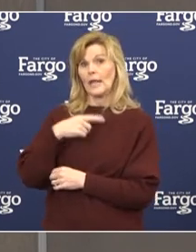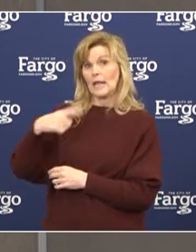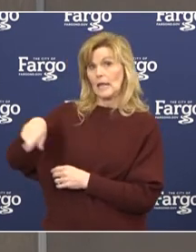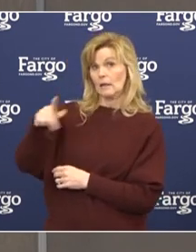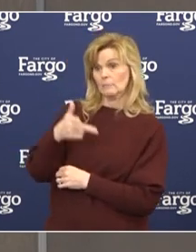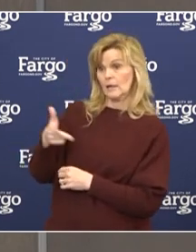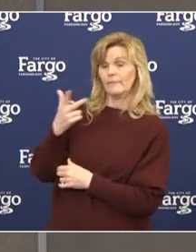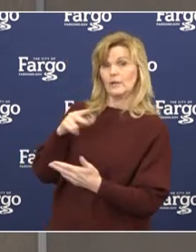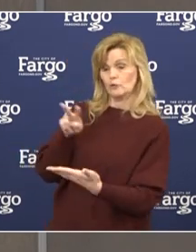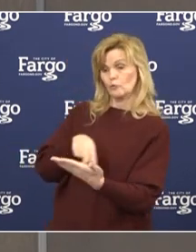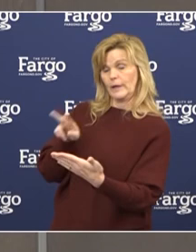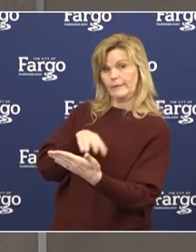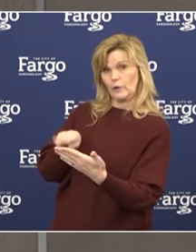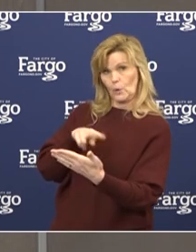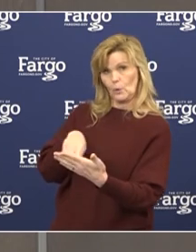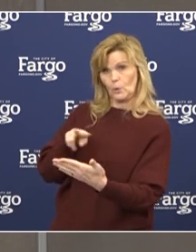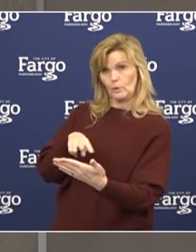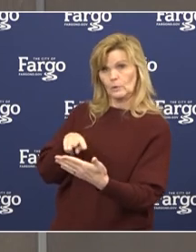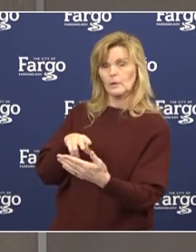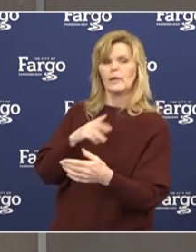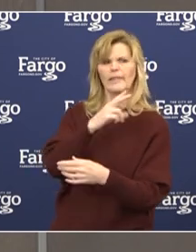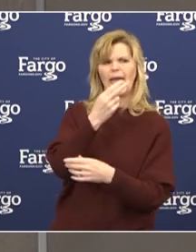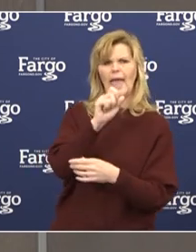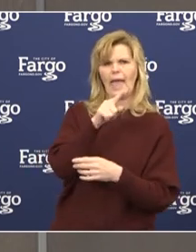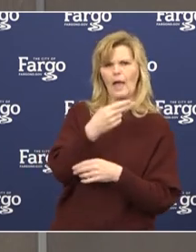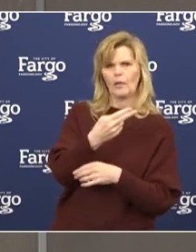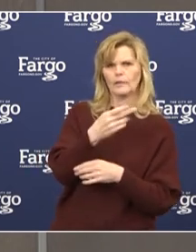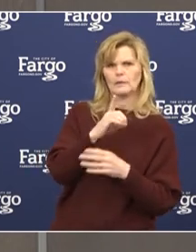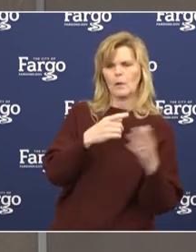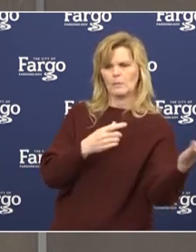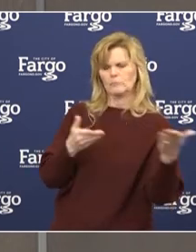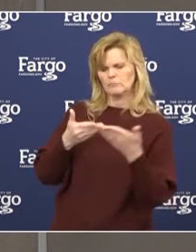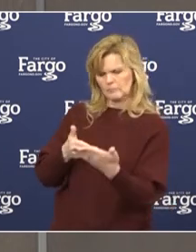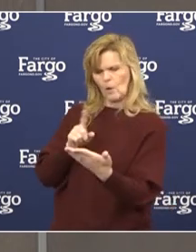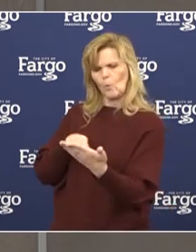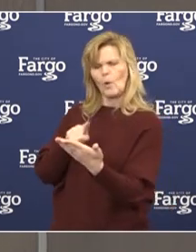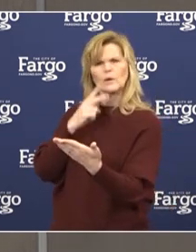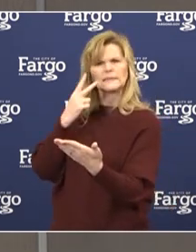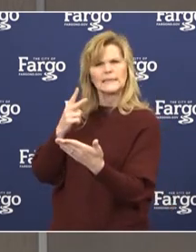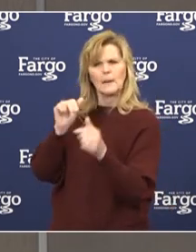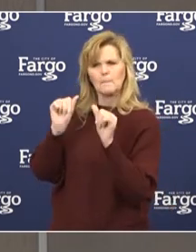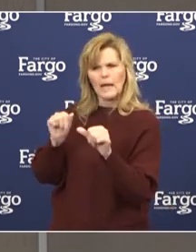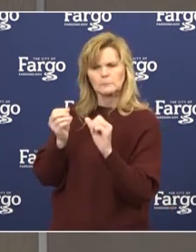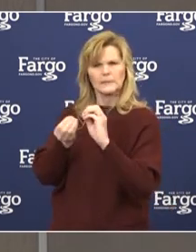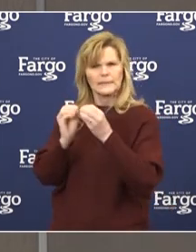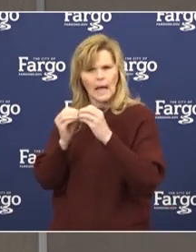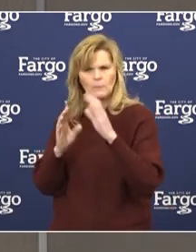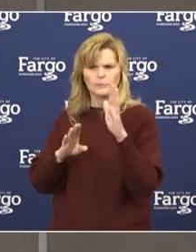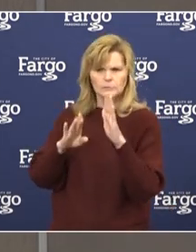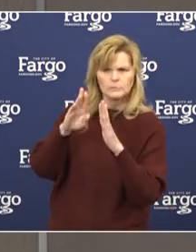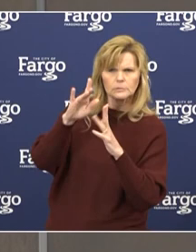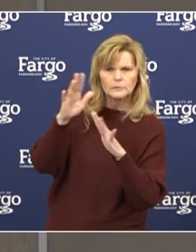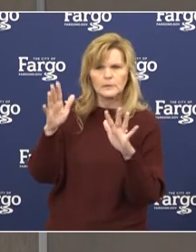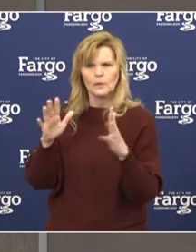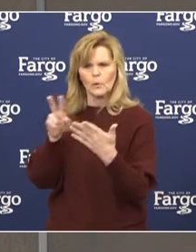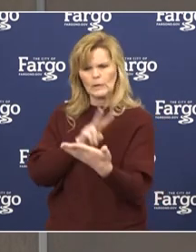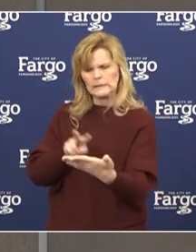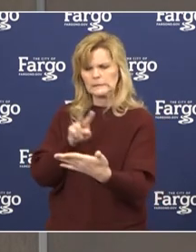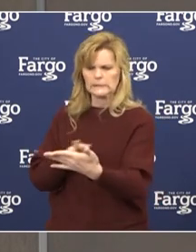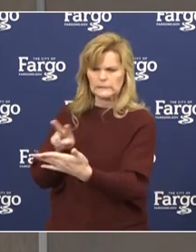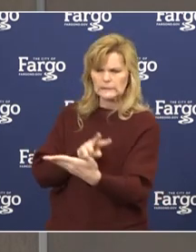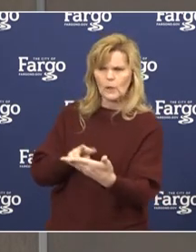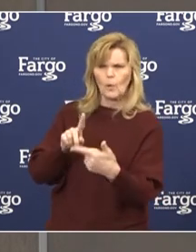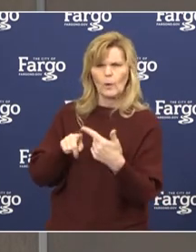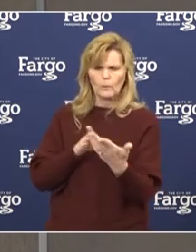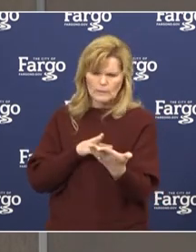with the health department, the models that are coming on in potential reproduction ratio of the COVID virus. And when we